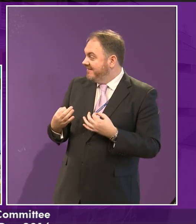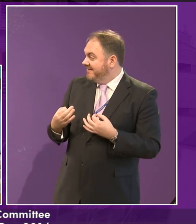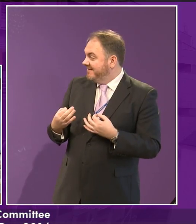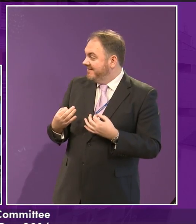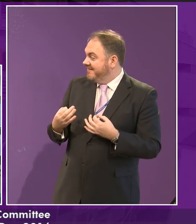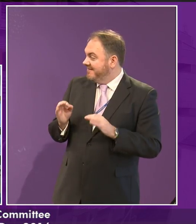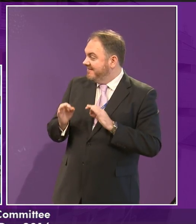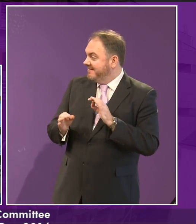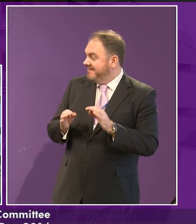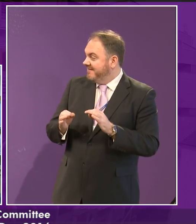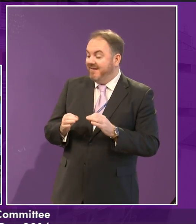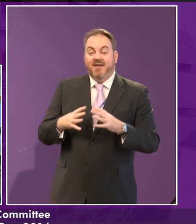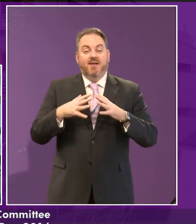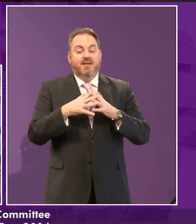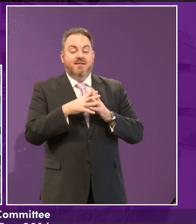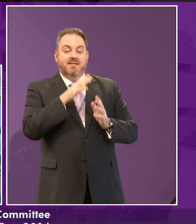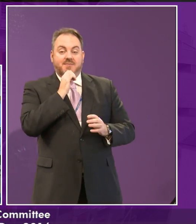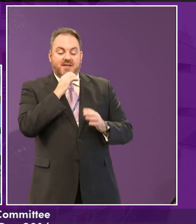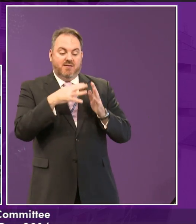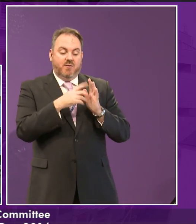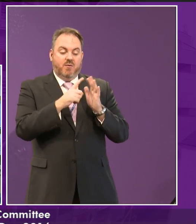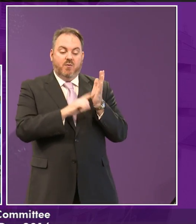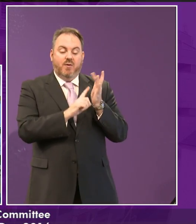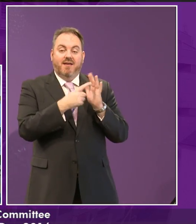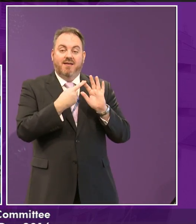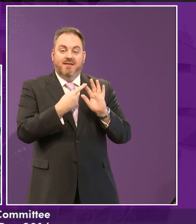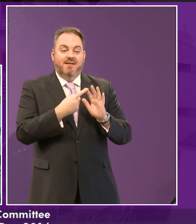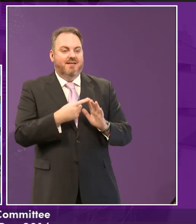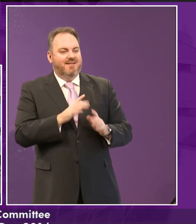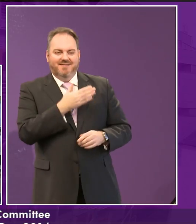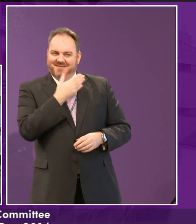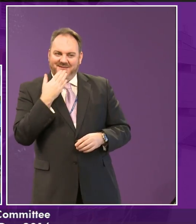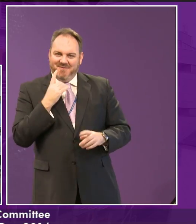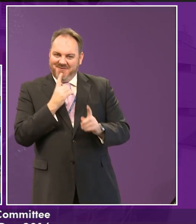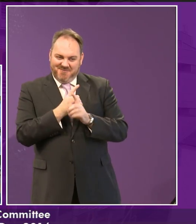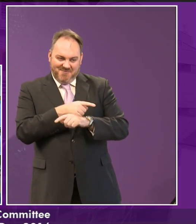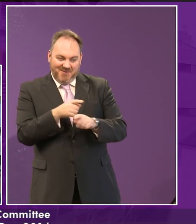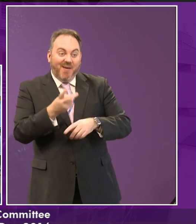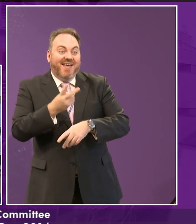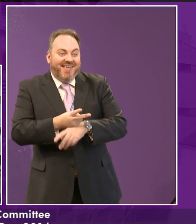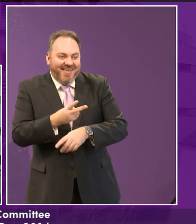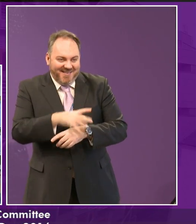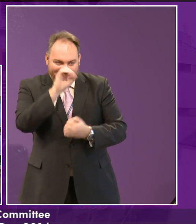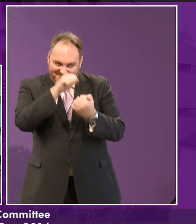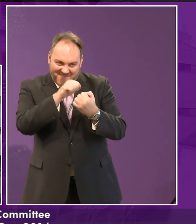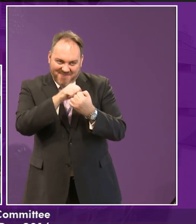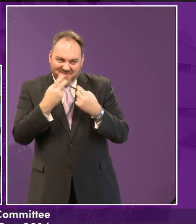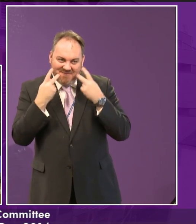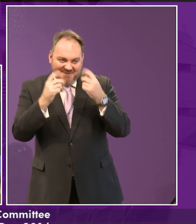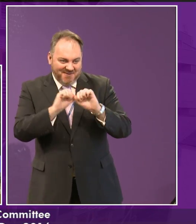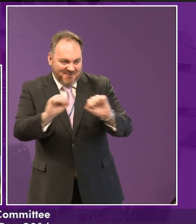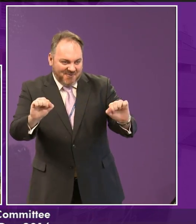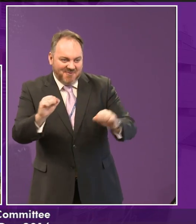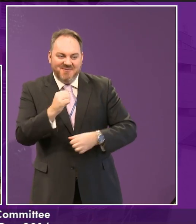Thank you very much, and hello, everybody again, and it was lovely to meet you today and at the school when I came to see you. If there's one